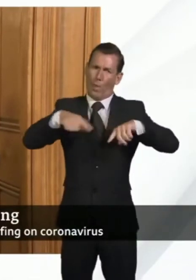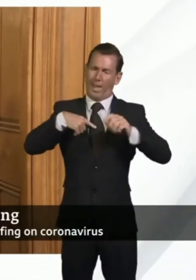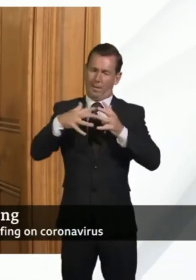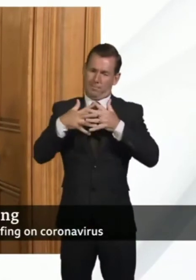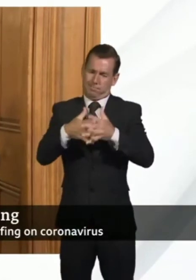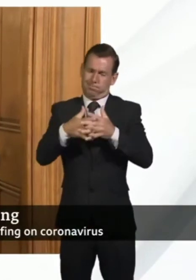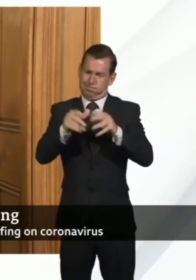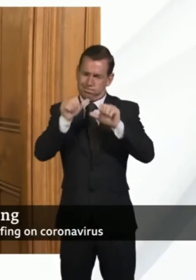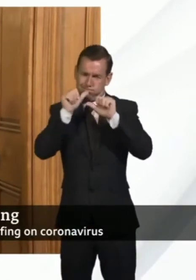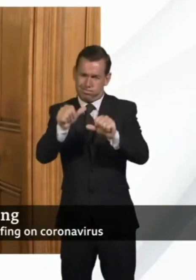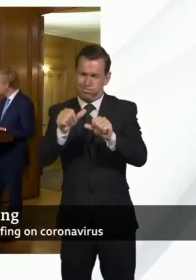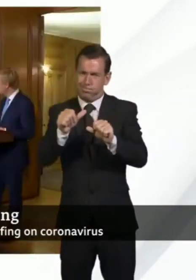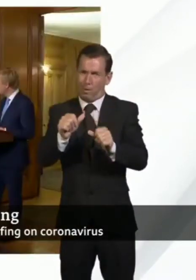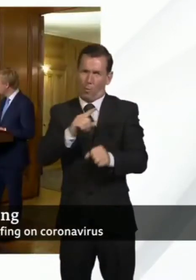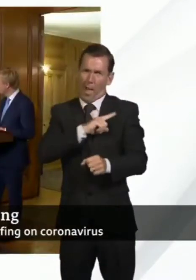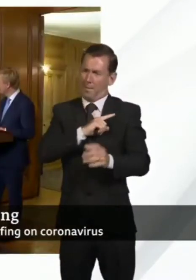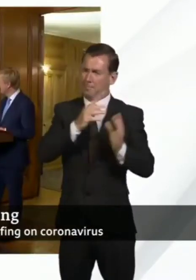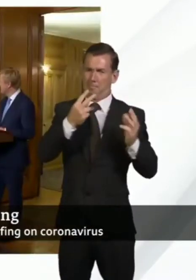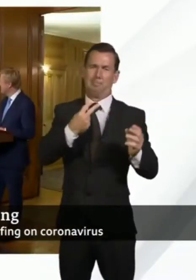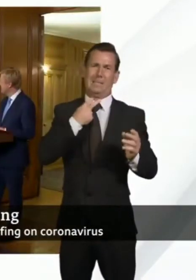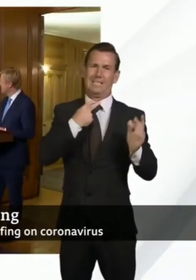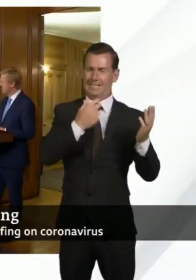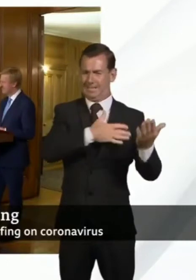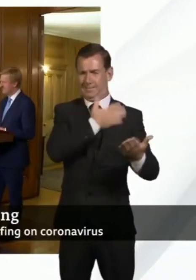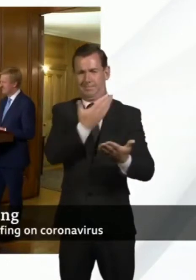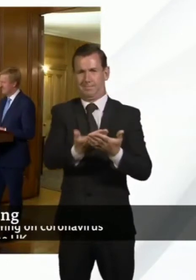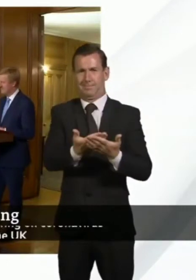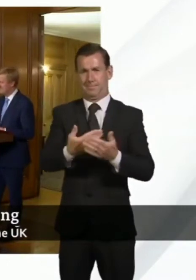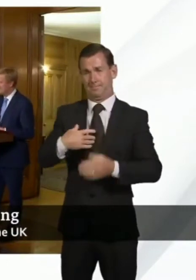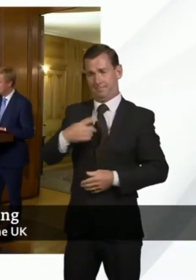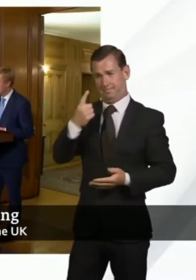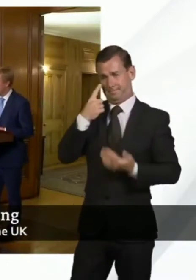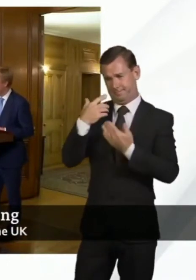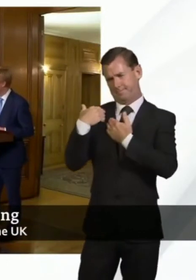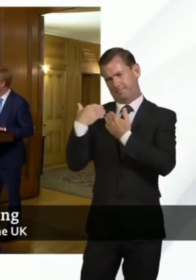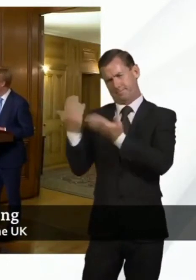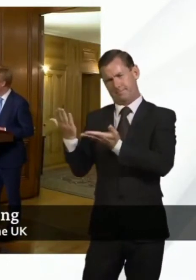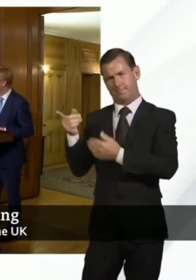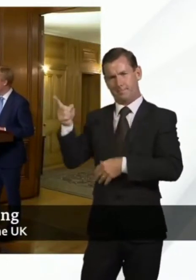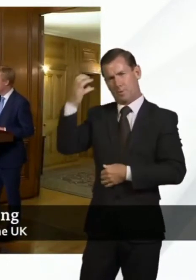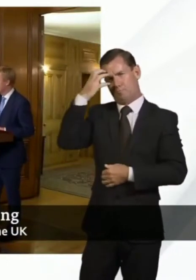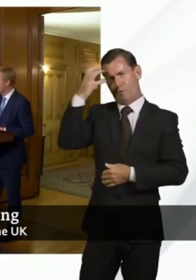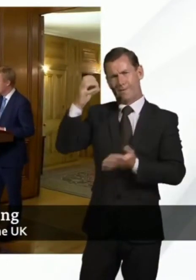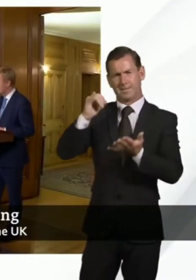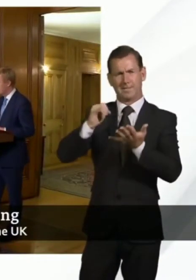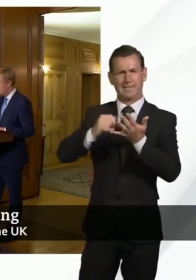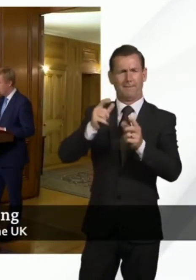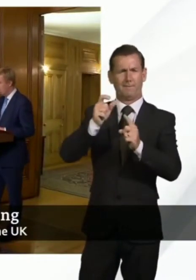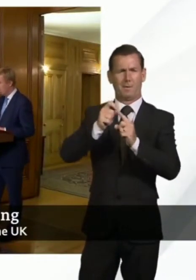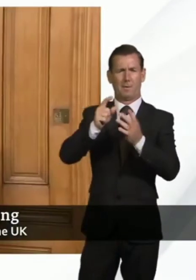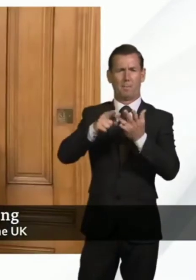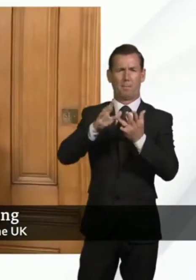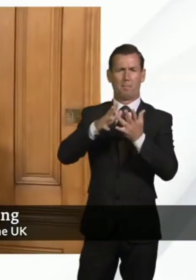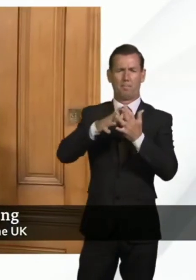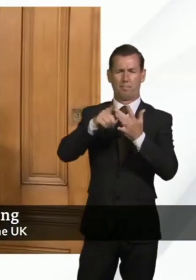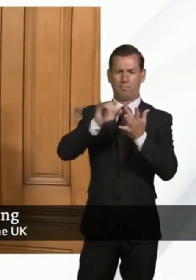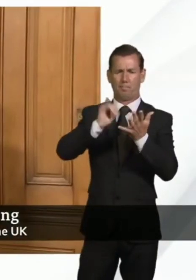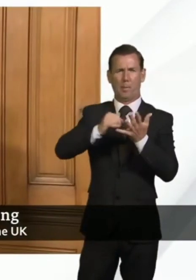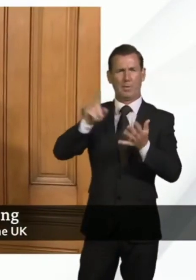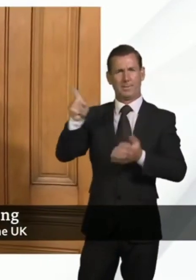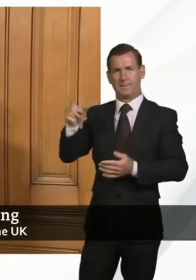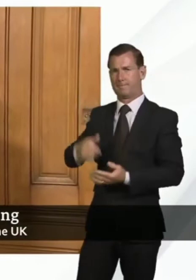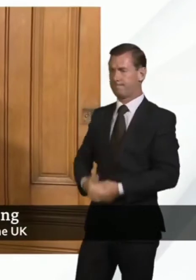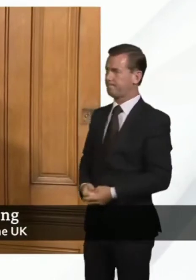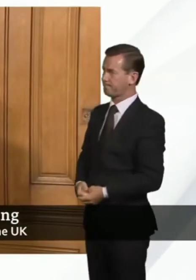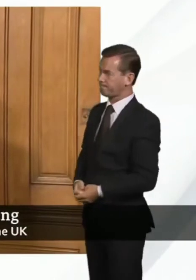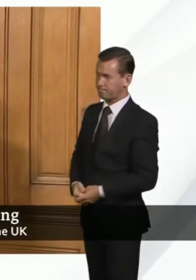And with that, I'll hand over to Professor Steve Bowles. Thank you very much, Secretary of State, and good afternoon. If I could go through the data slides for